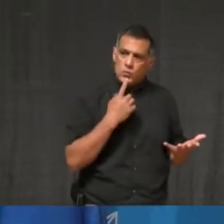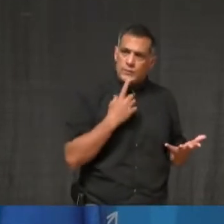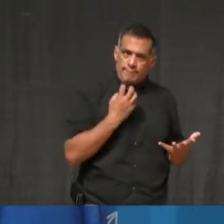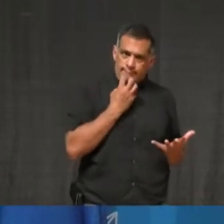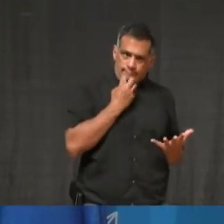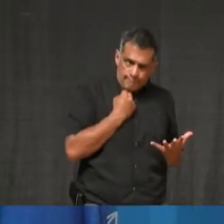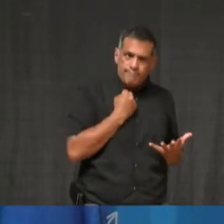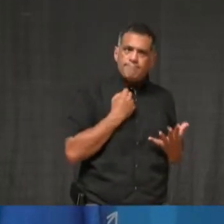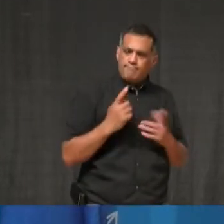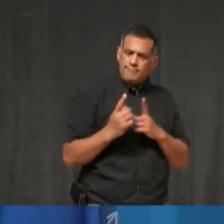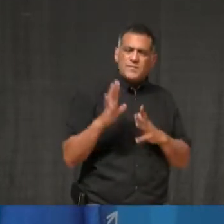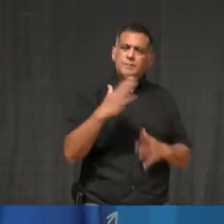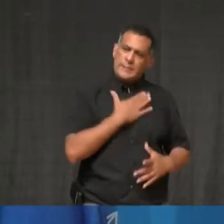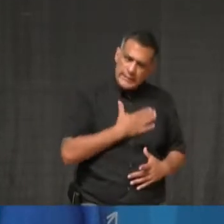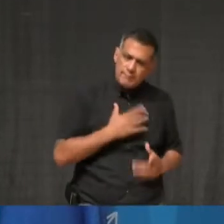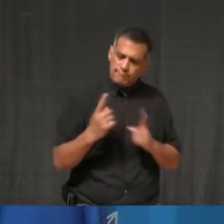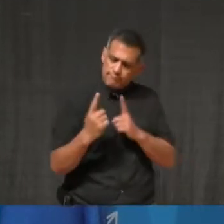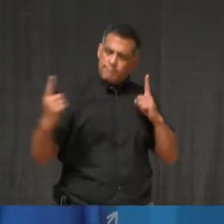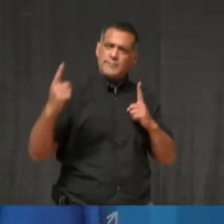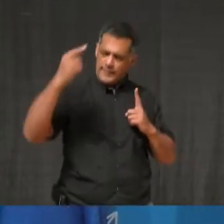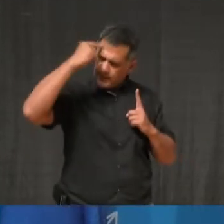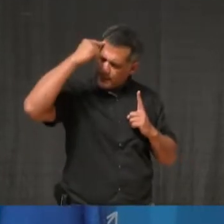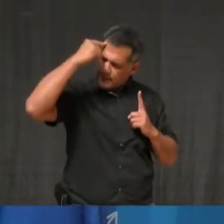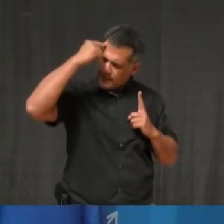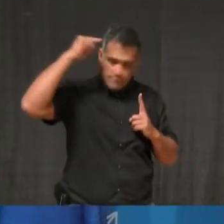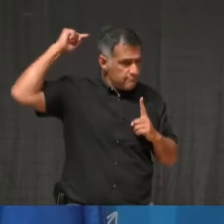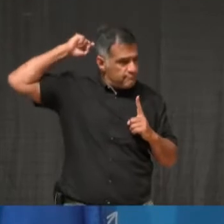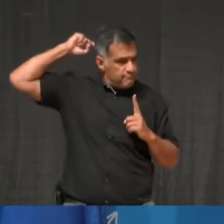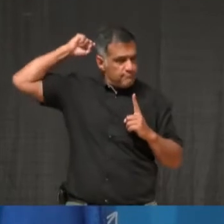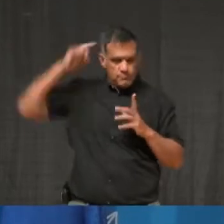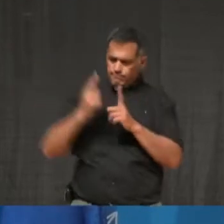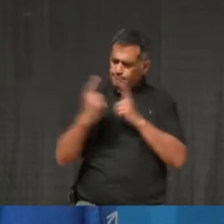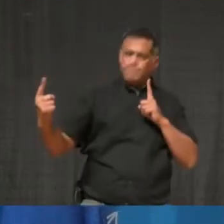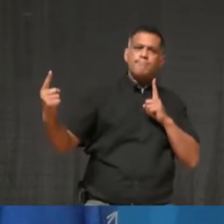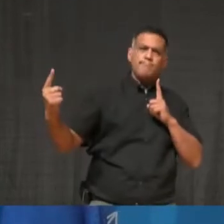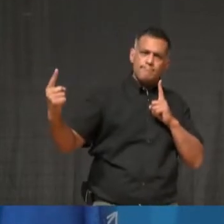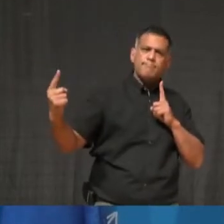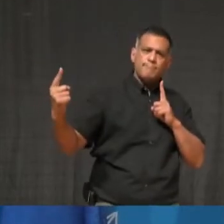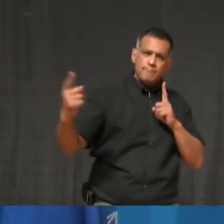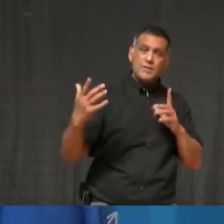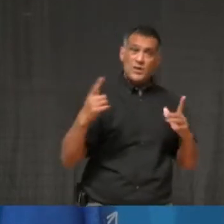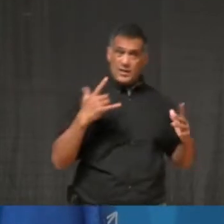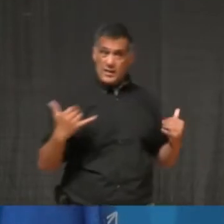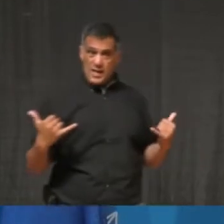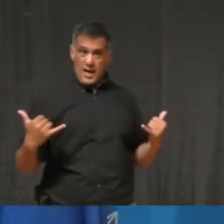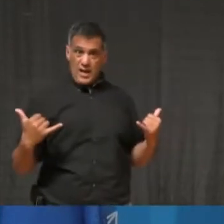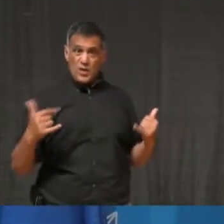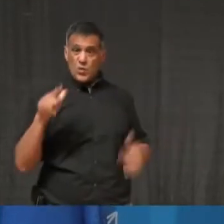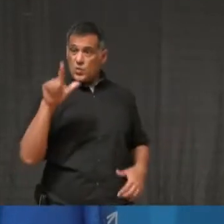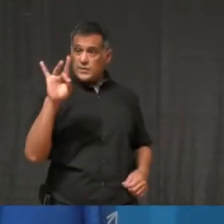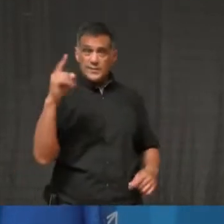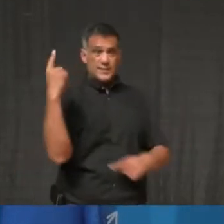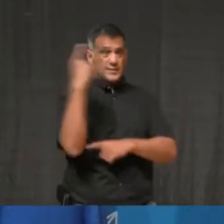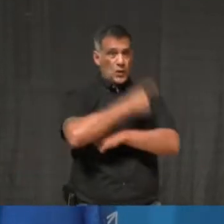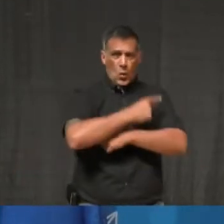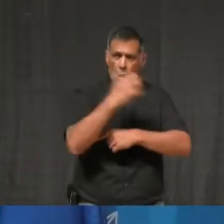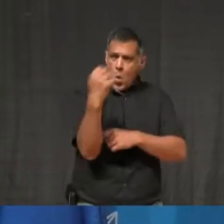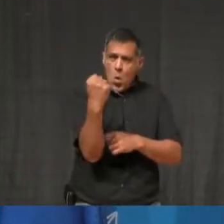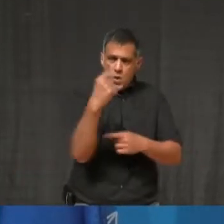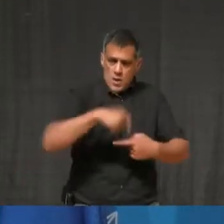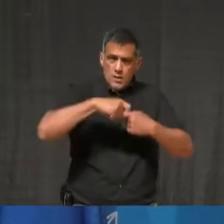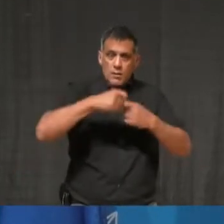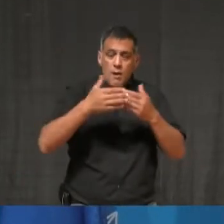safe. That's also why, as we come up to the end of the 28-day pause, we must move cautiously